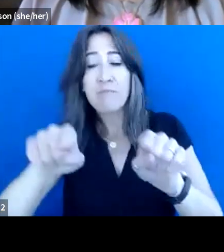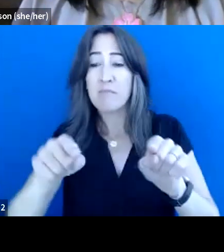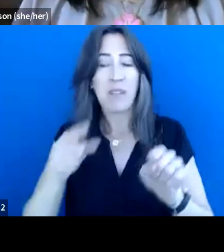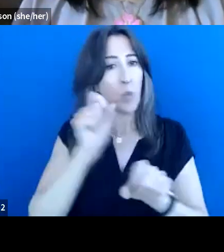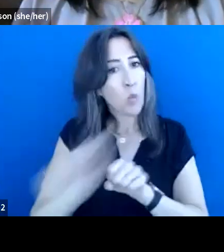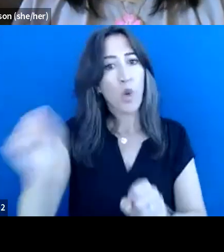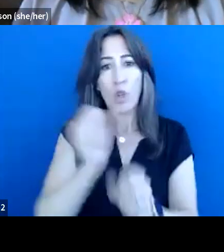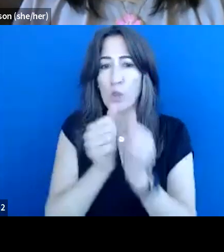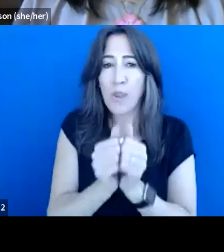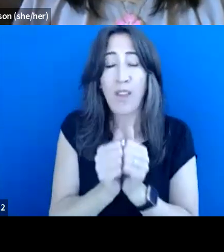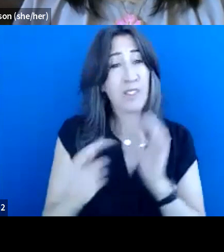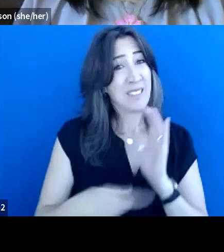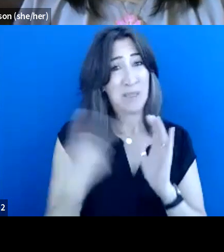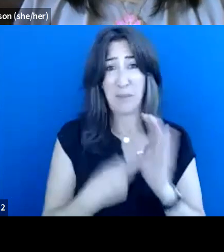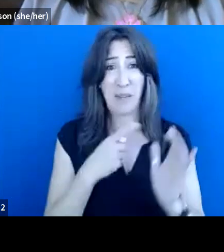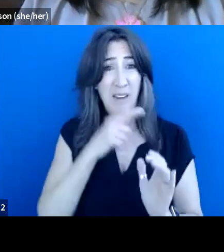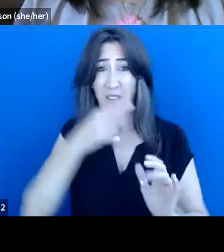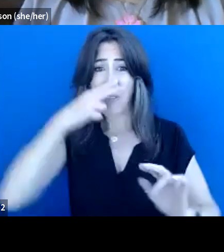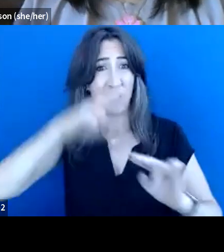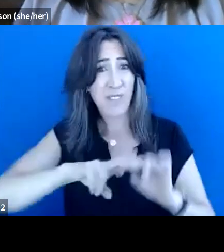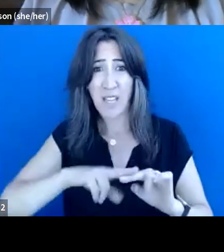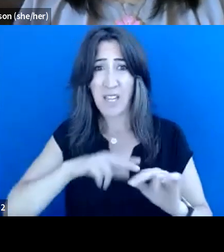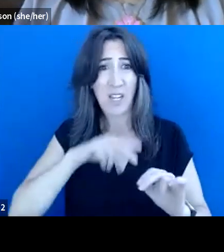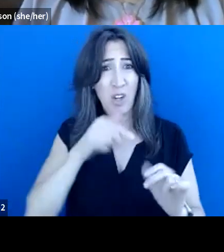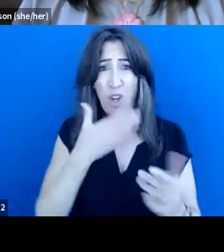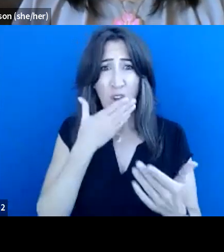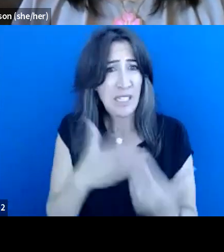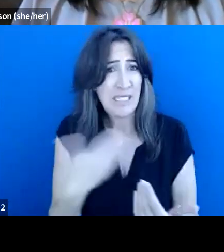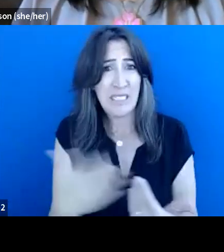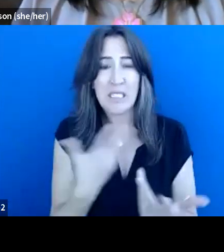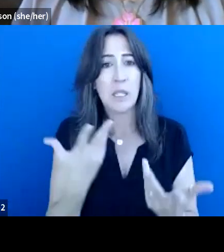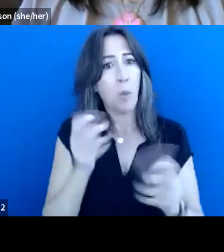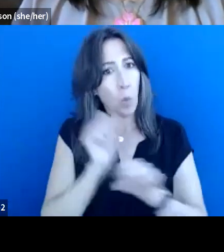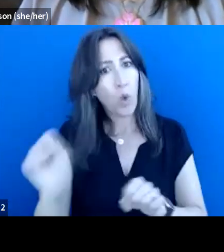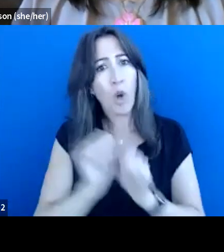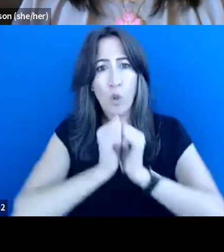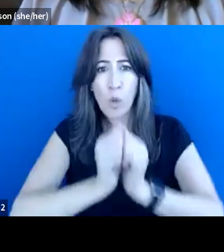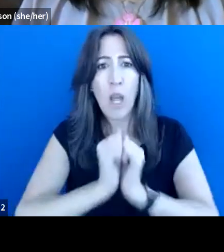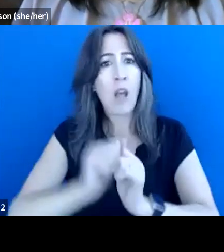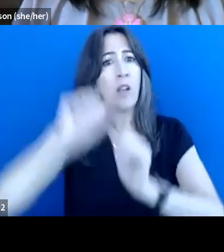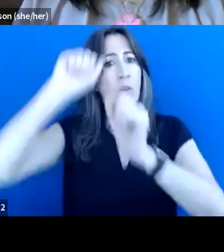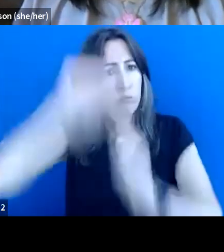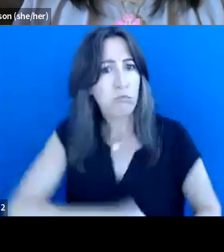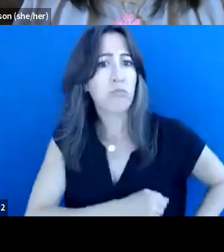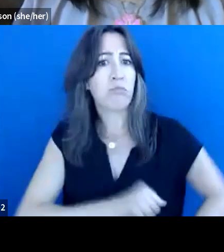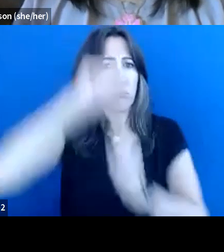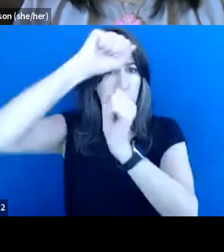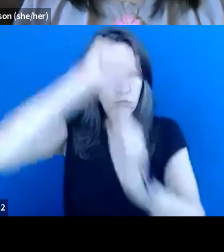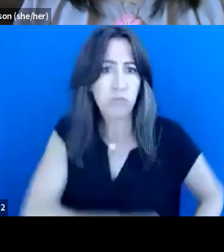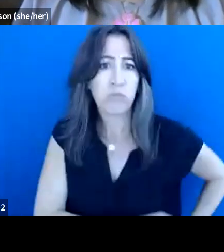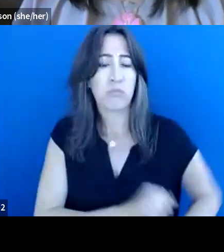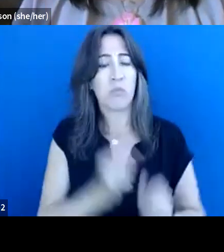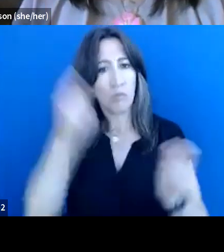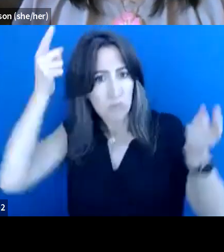suffer. We have to work together and we find our rhythm and we start to move, but we've got to agree. And I think